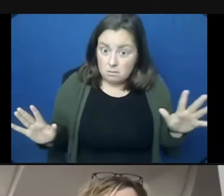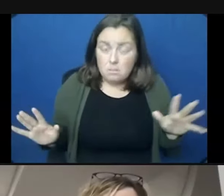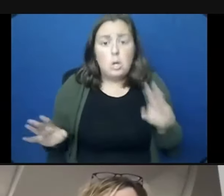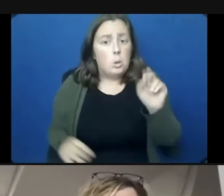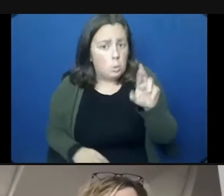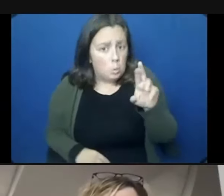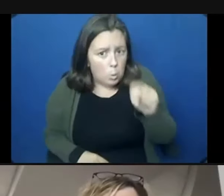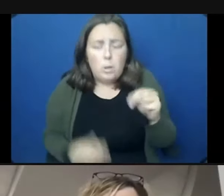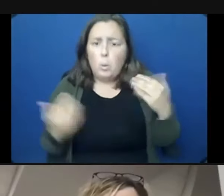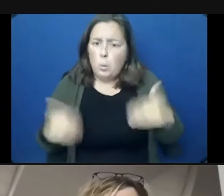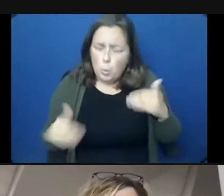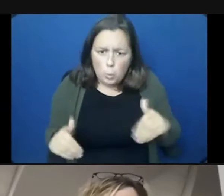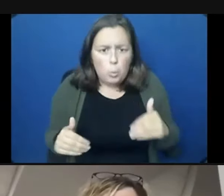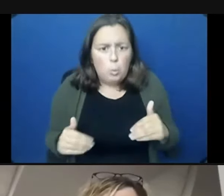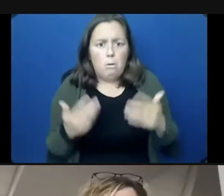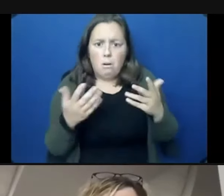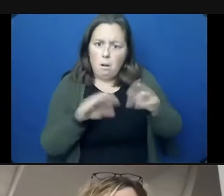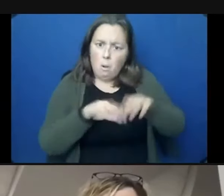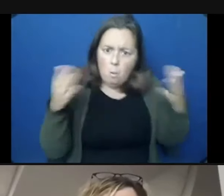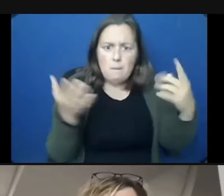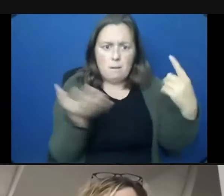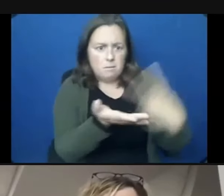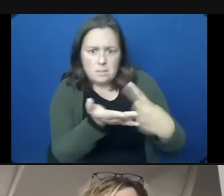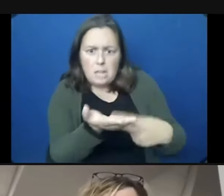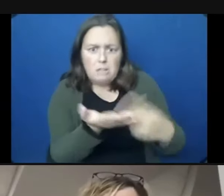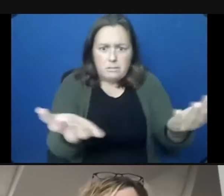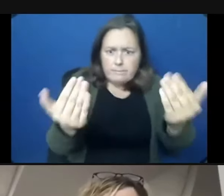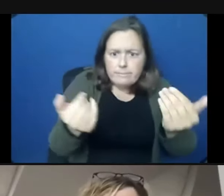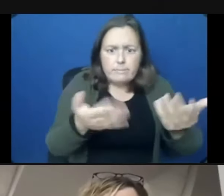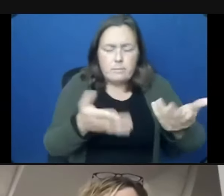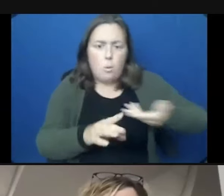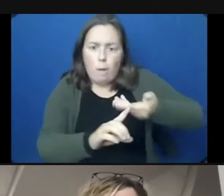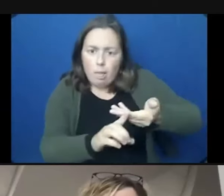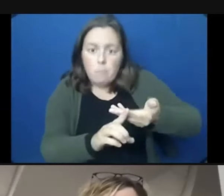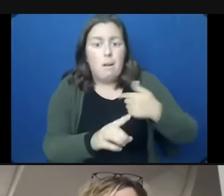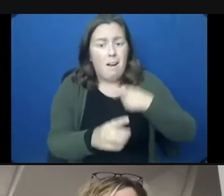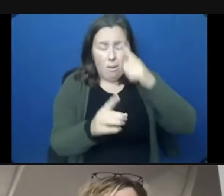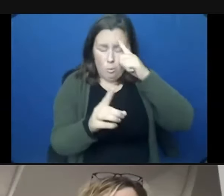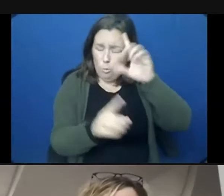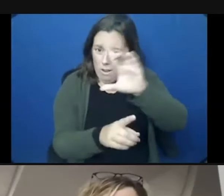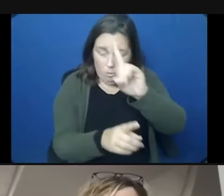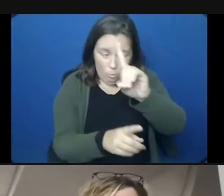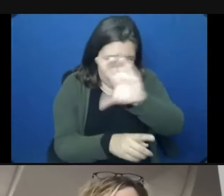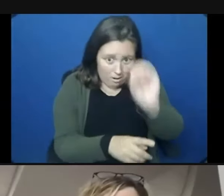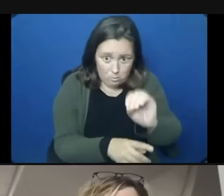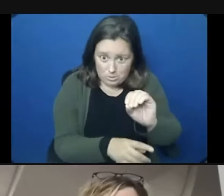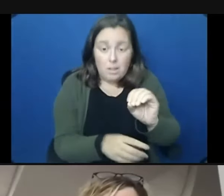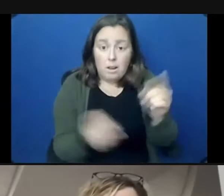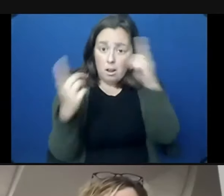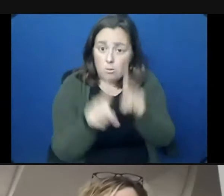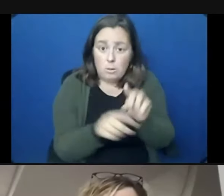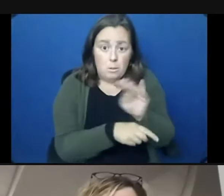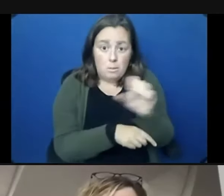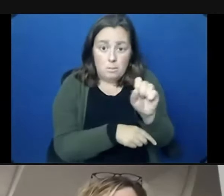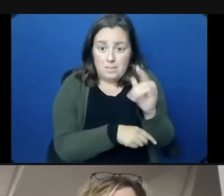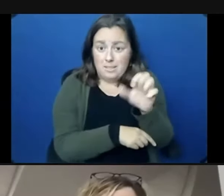teachers to help their voices be heard. Other districts haven't. I'm completely agree with Ms. Taylor in terms of what Morton has. Morton has